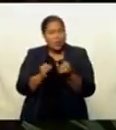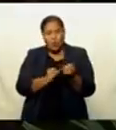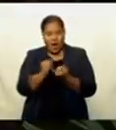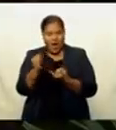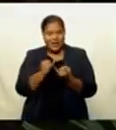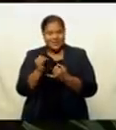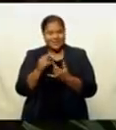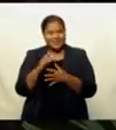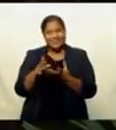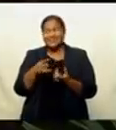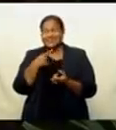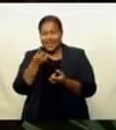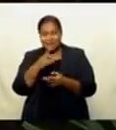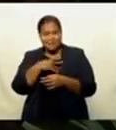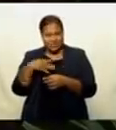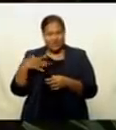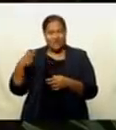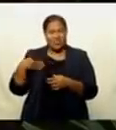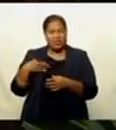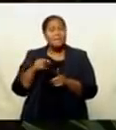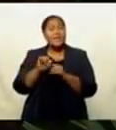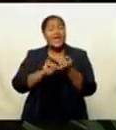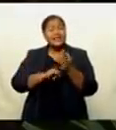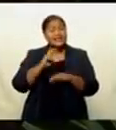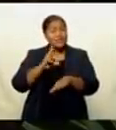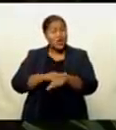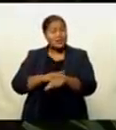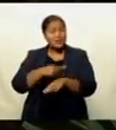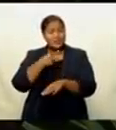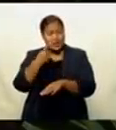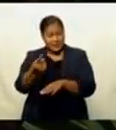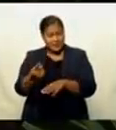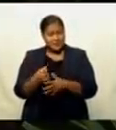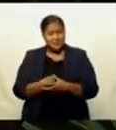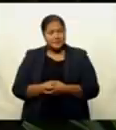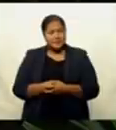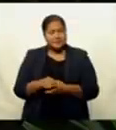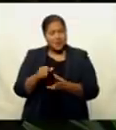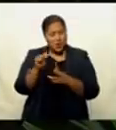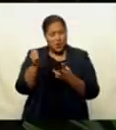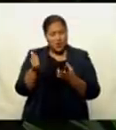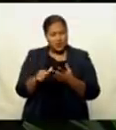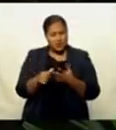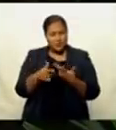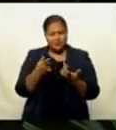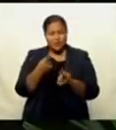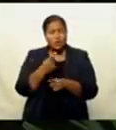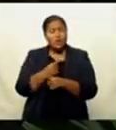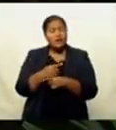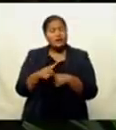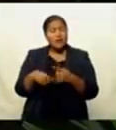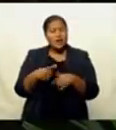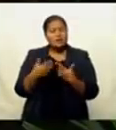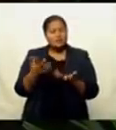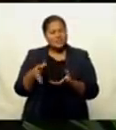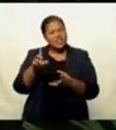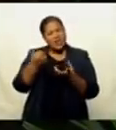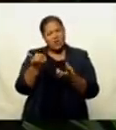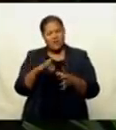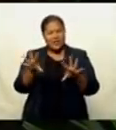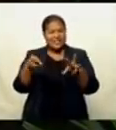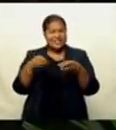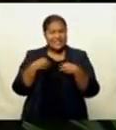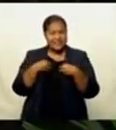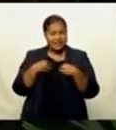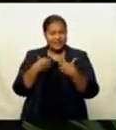the Ministry of Health. The Permanent Secretary for Health, Dr. James Fong, has also stated that they have received the